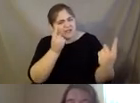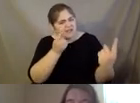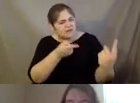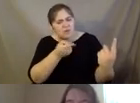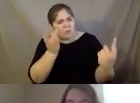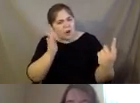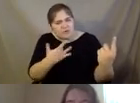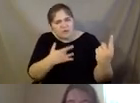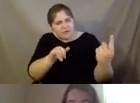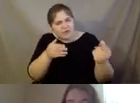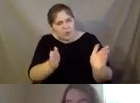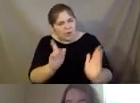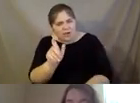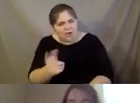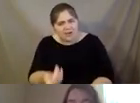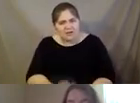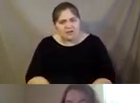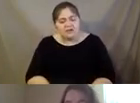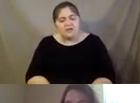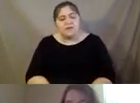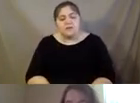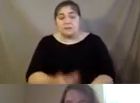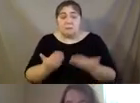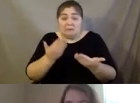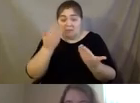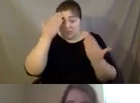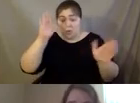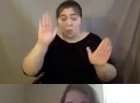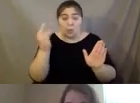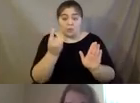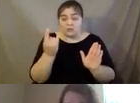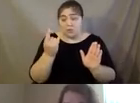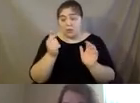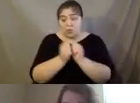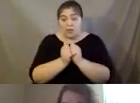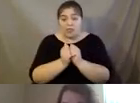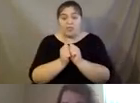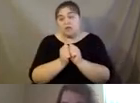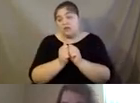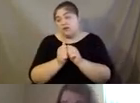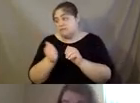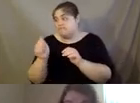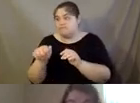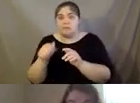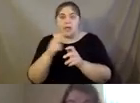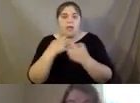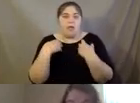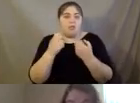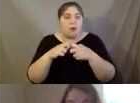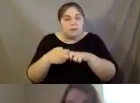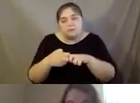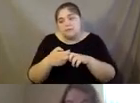this way, but, and perhaps they don't know somebody with an underlying condition or who are older.